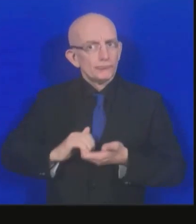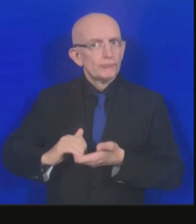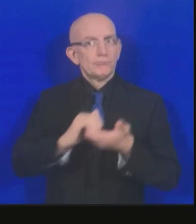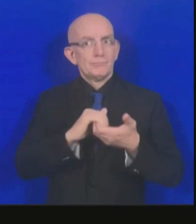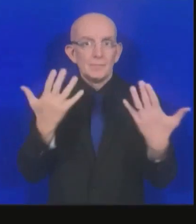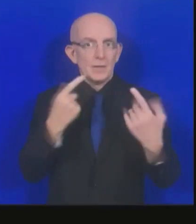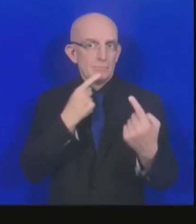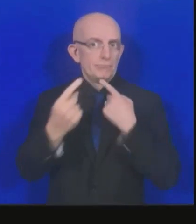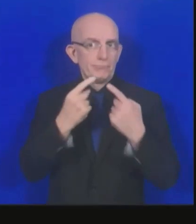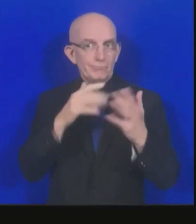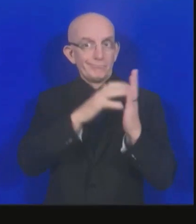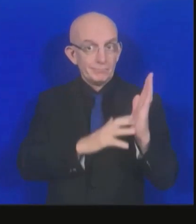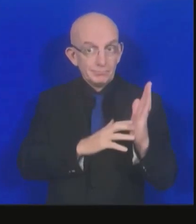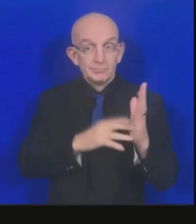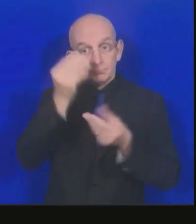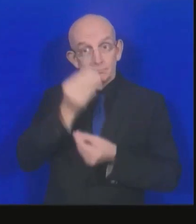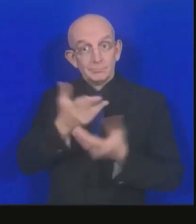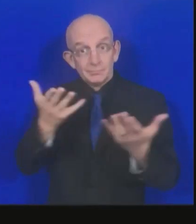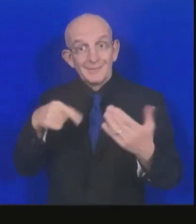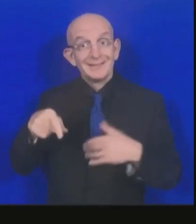we achieve solidarity in action?